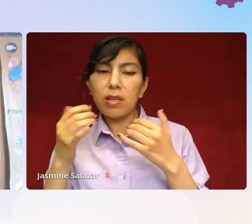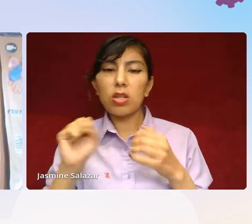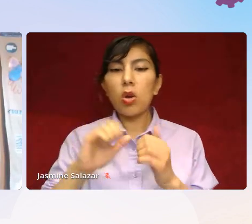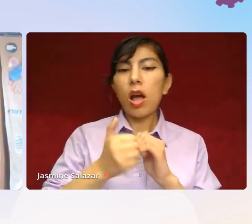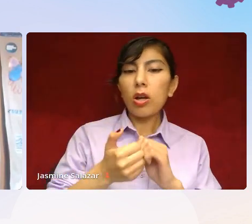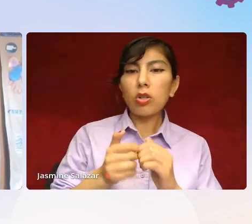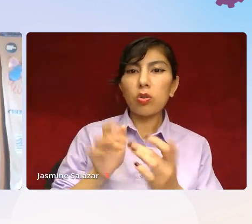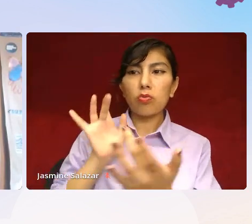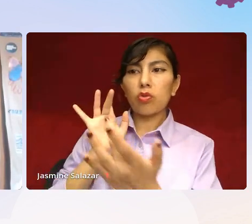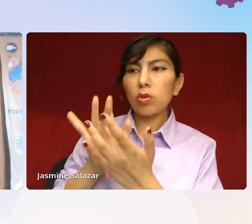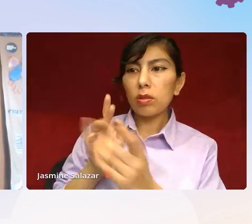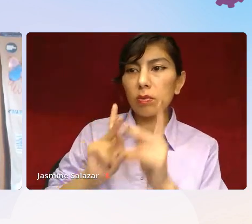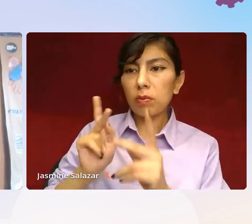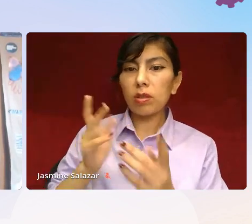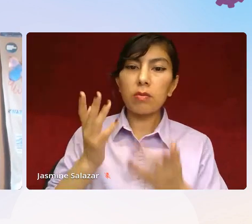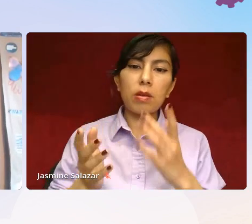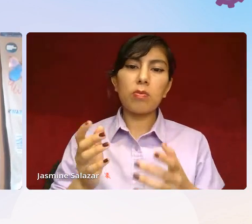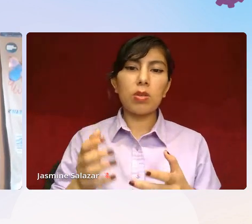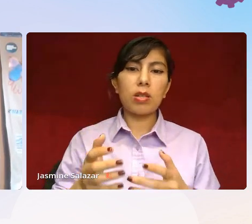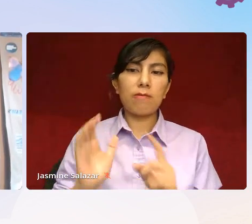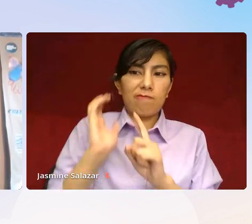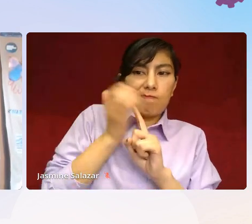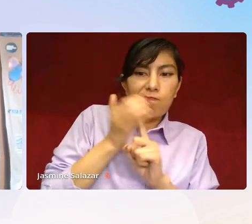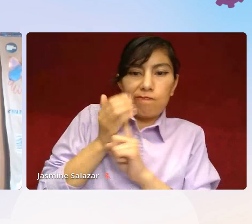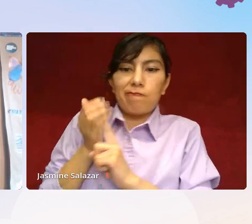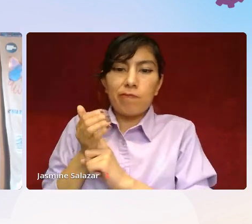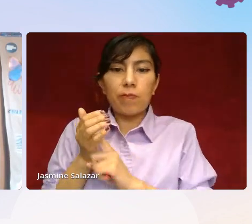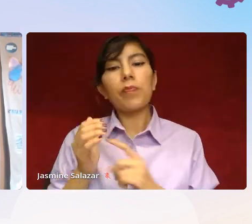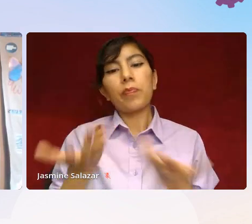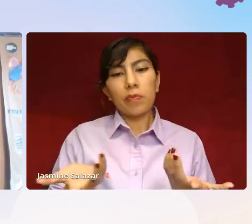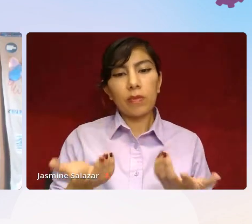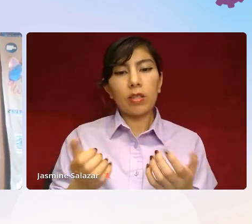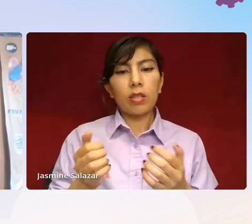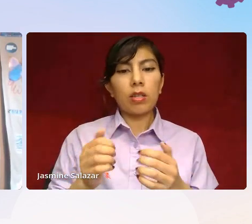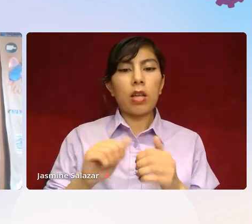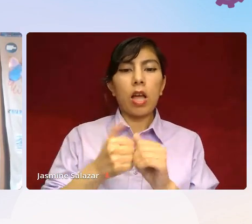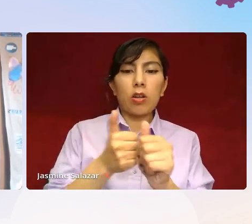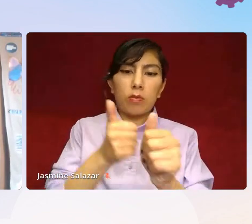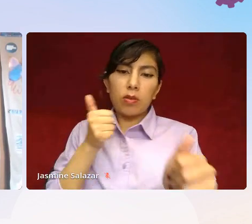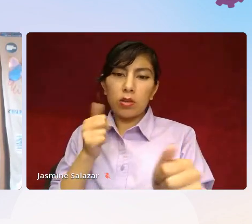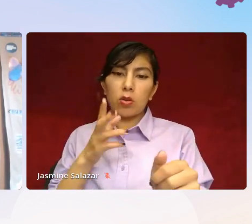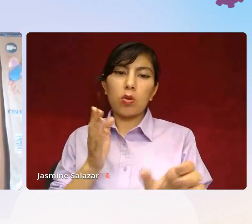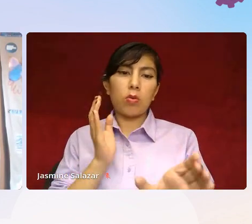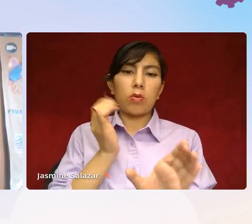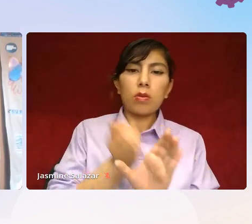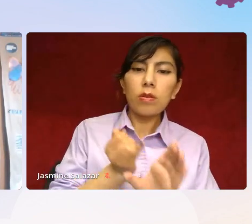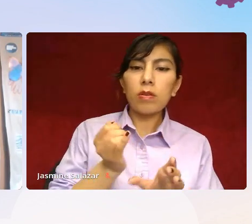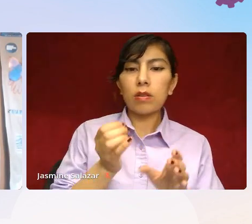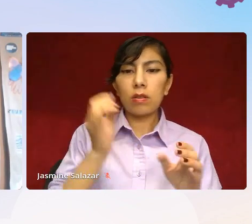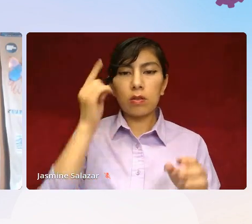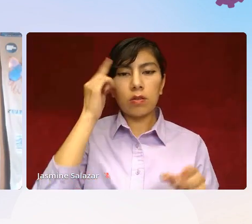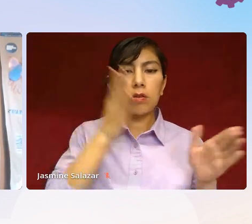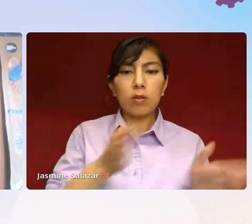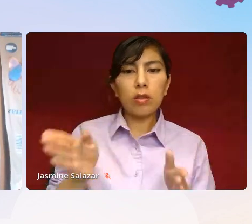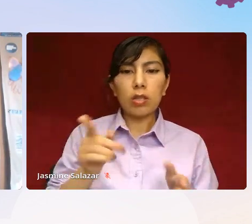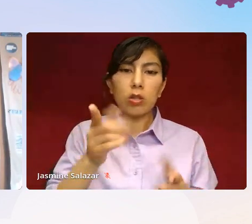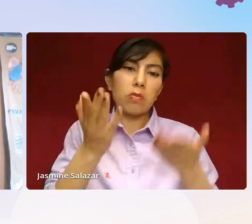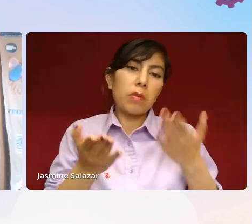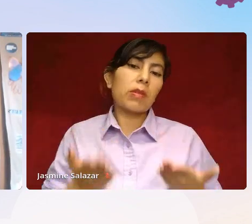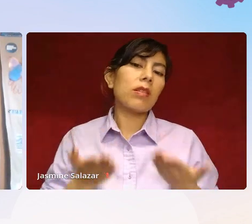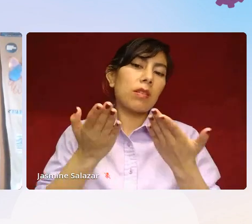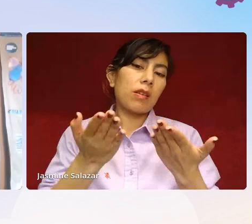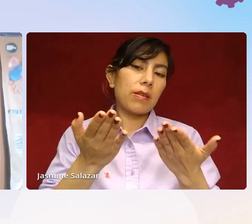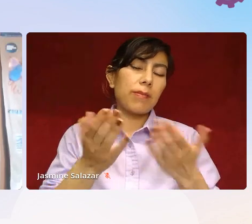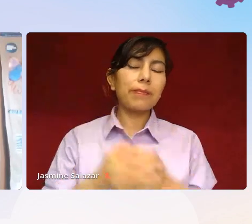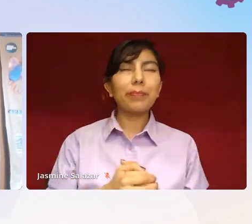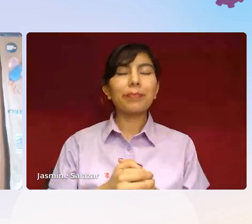reach people who may be masking? What are the prevention or intervention strategies that you would suggest? Yeah,